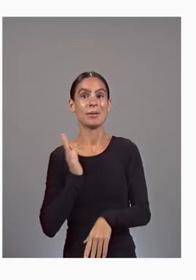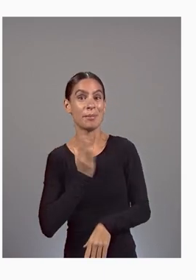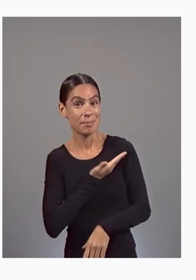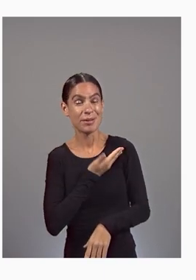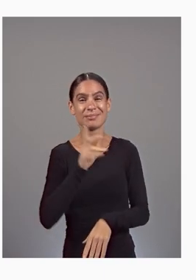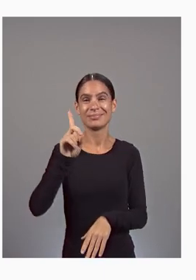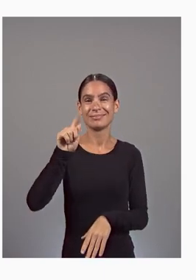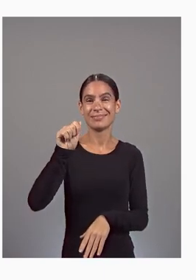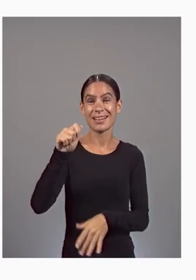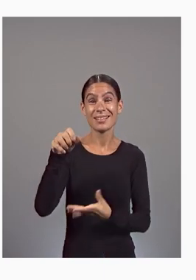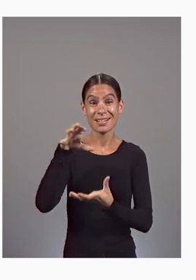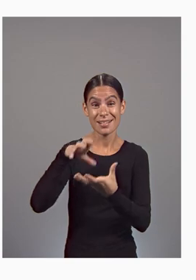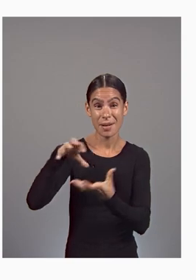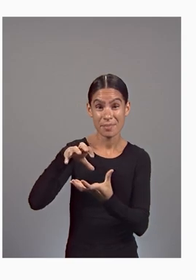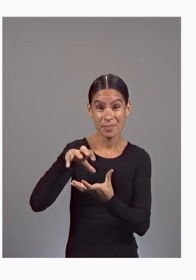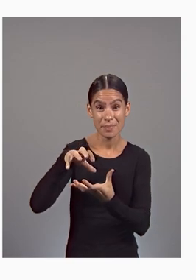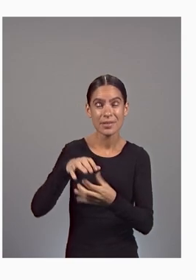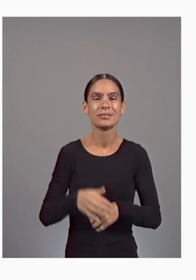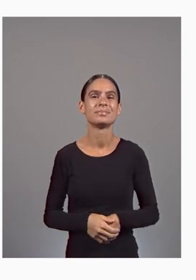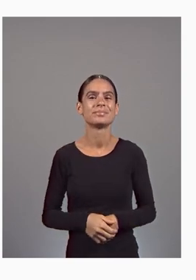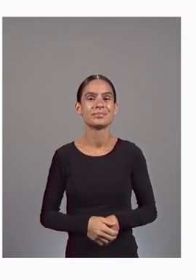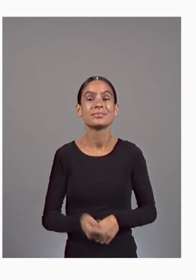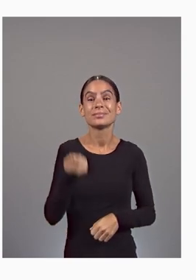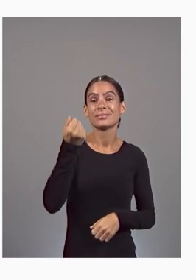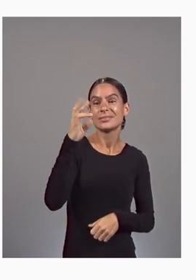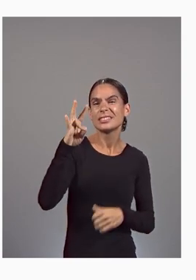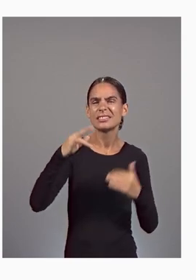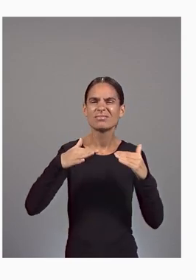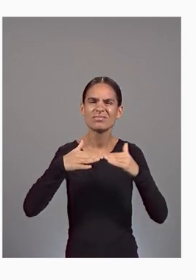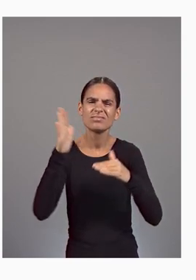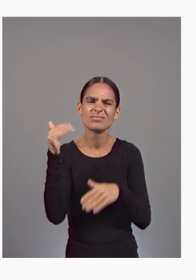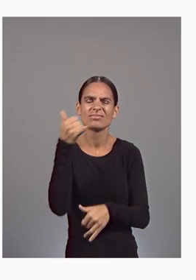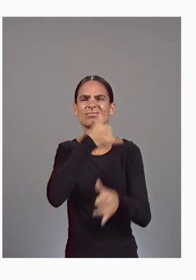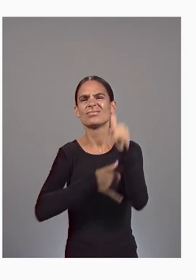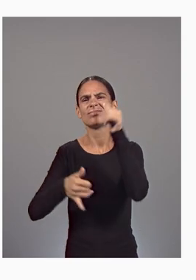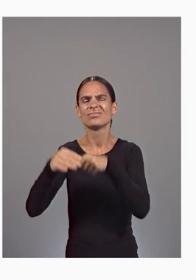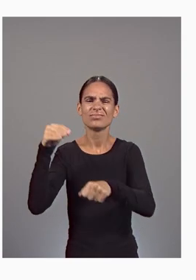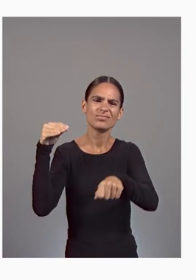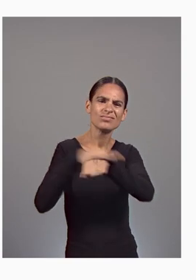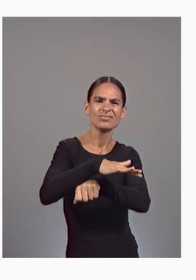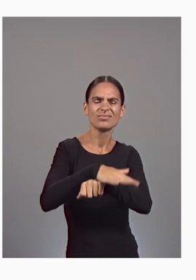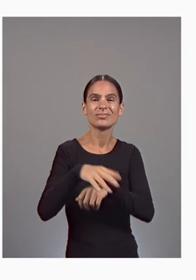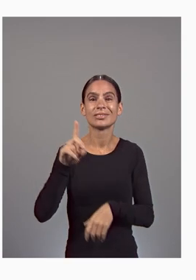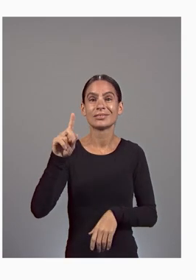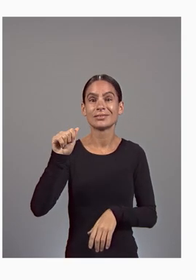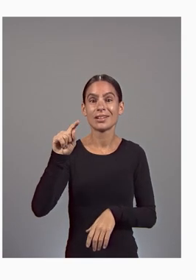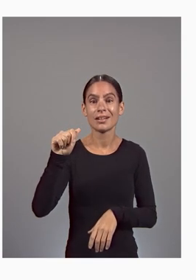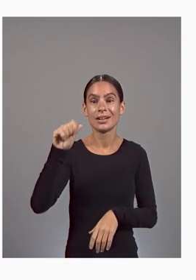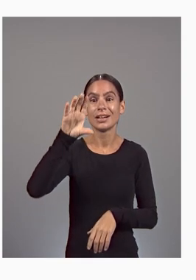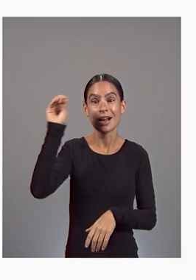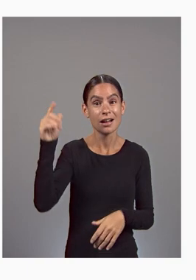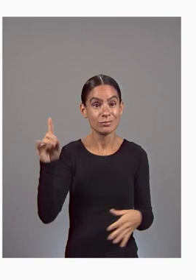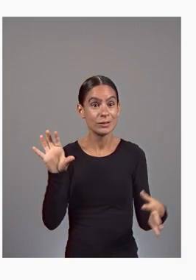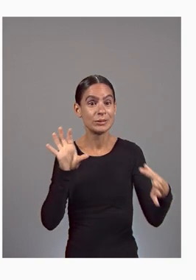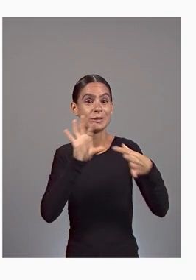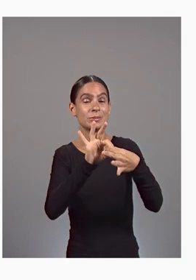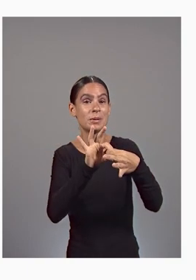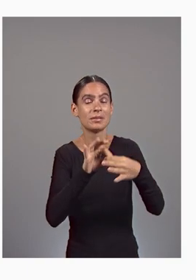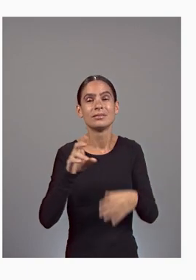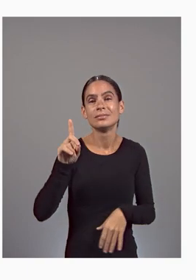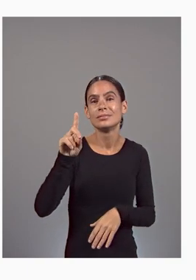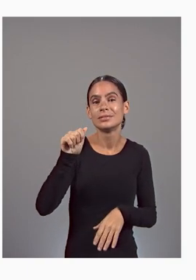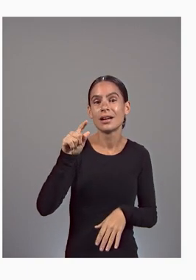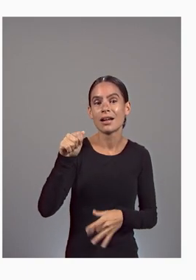And 17 of the most influential data companies have joined us today in the data cloud